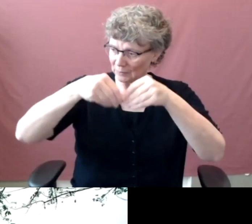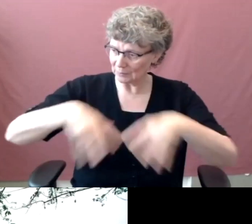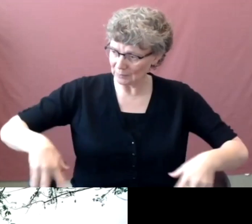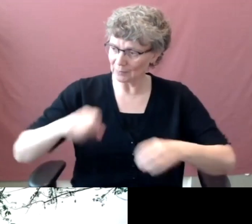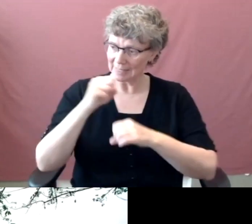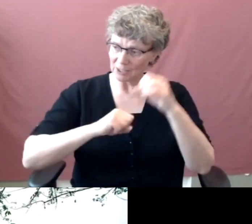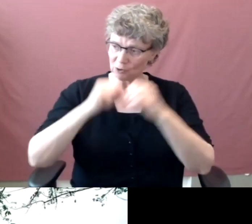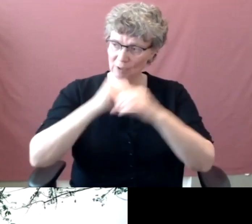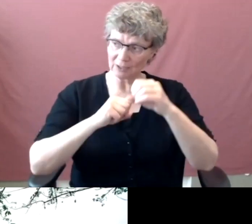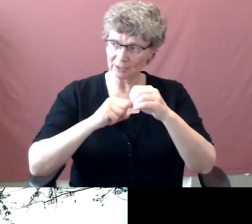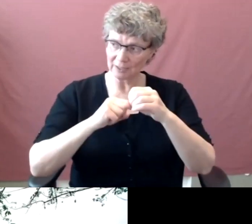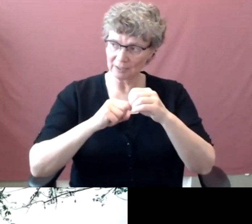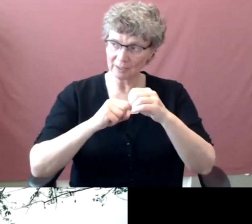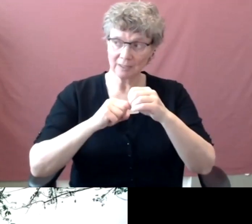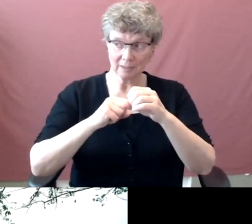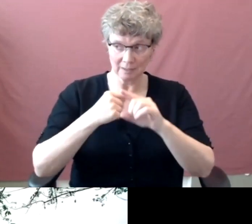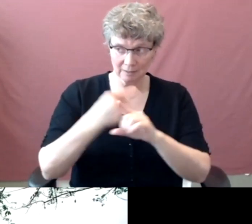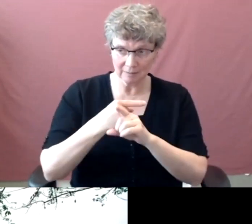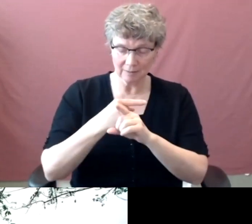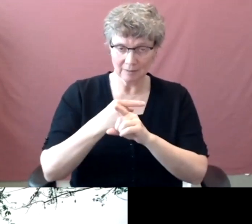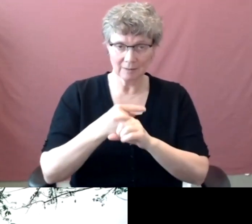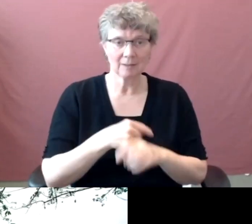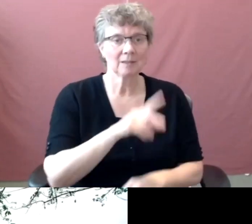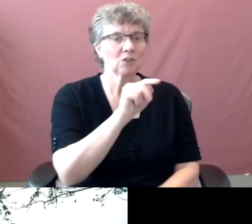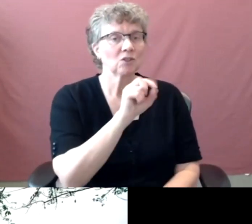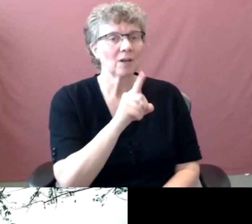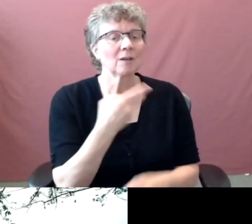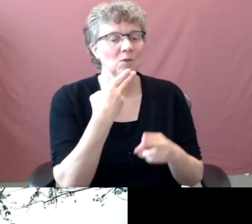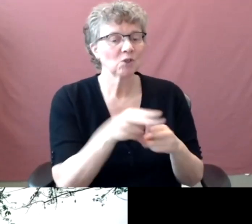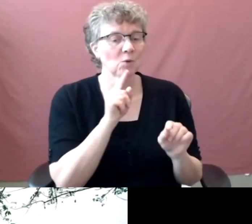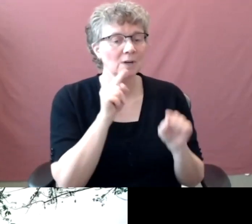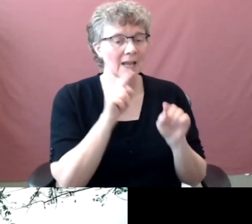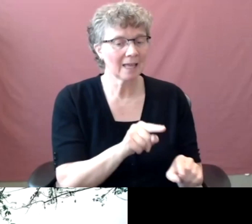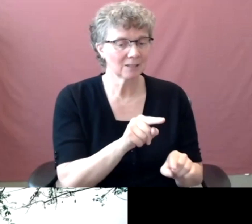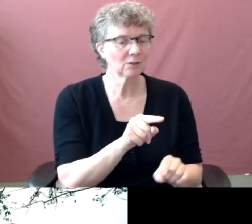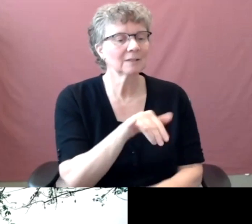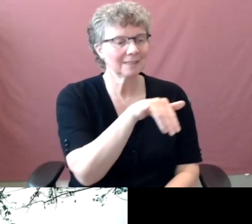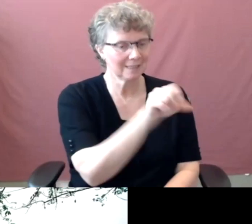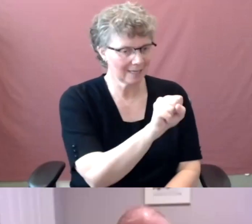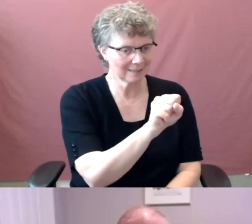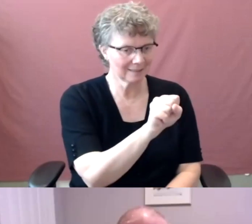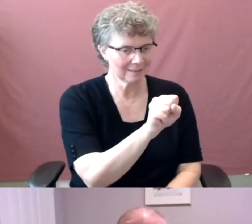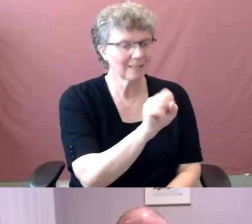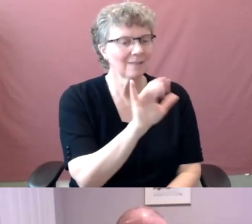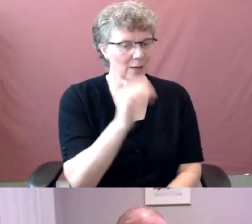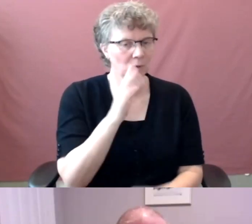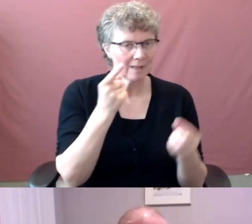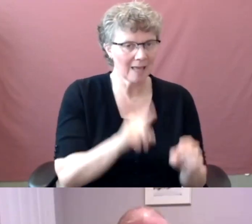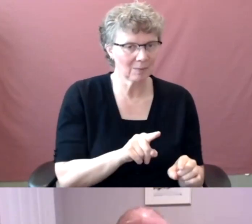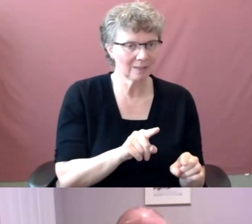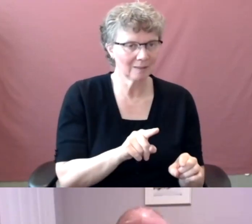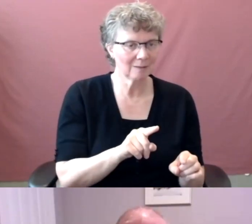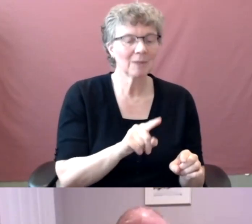Short answer is yes, but, um, I don't know. Let's give Mike a break. Uh, Annette is, do you want to answer to that one?